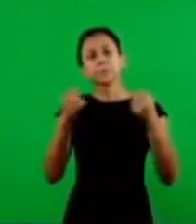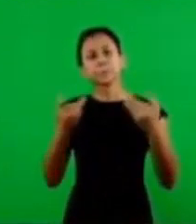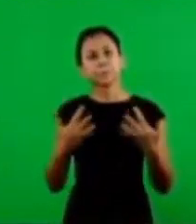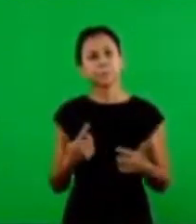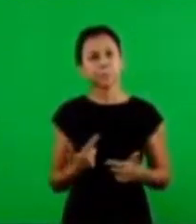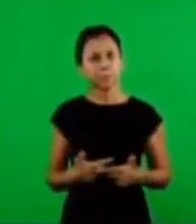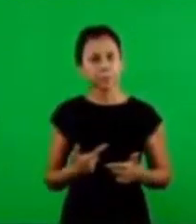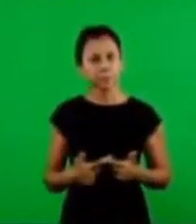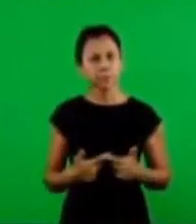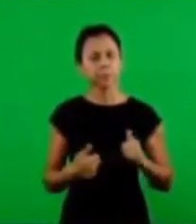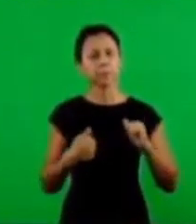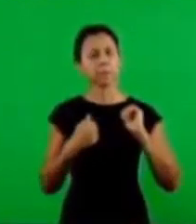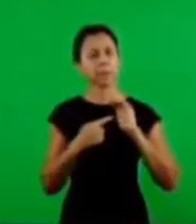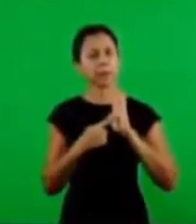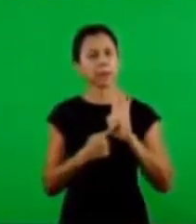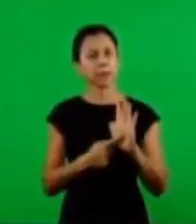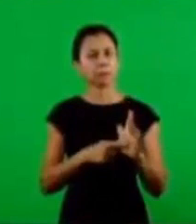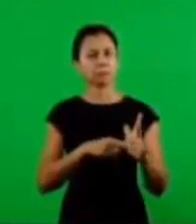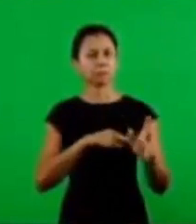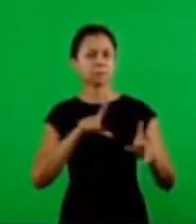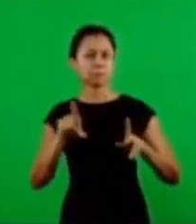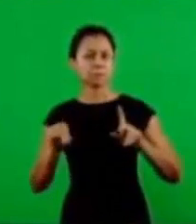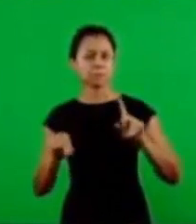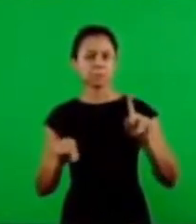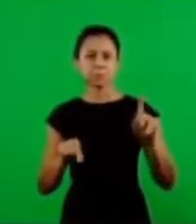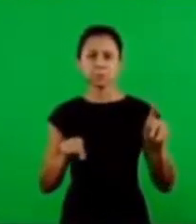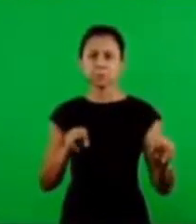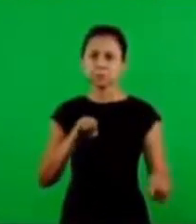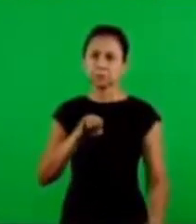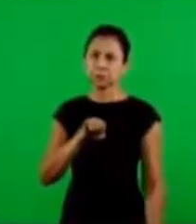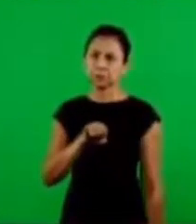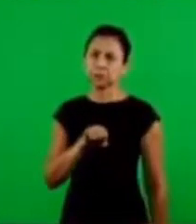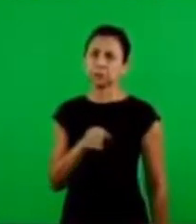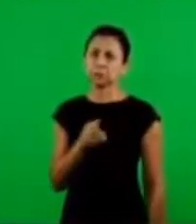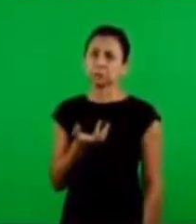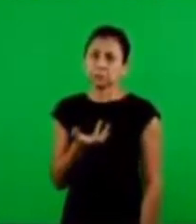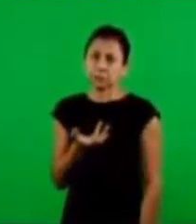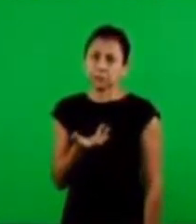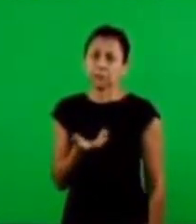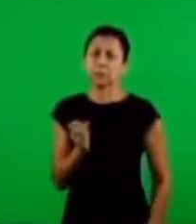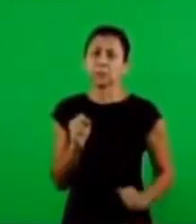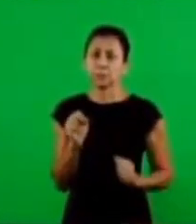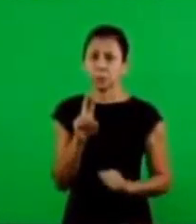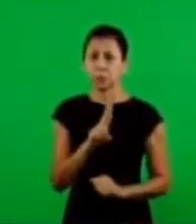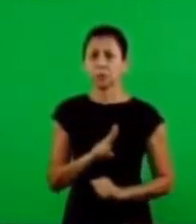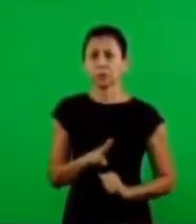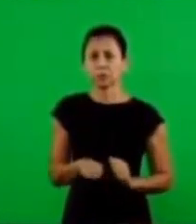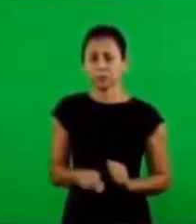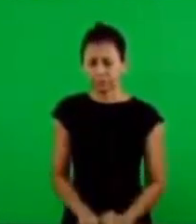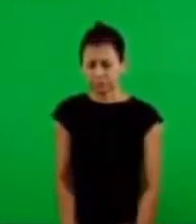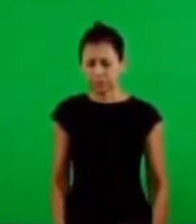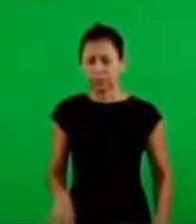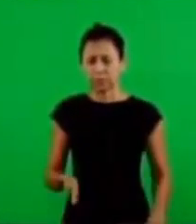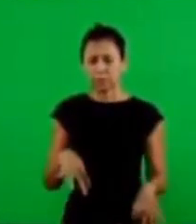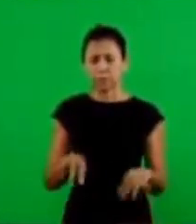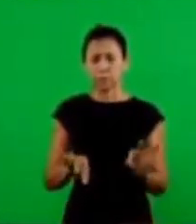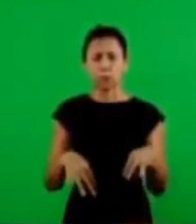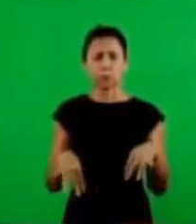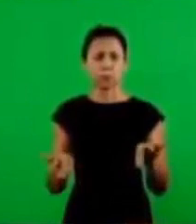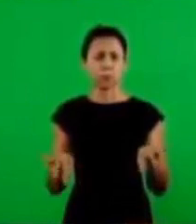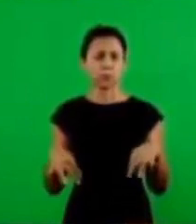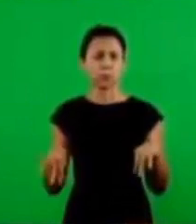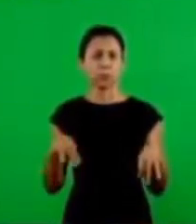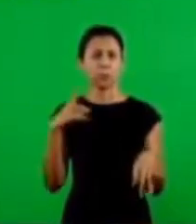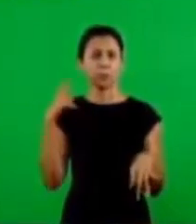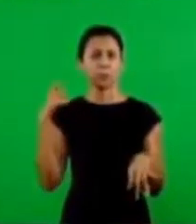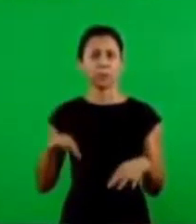we don't need this. It's just showing options. If your brethren think you want to put all this garment,